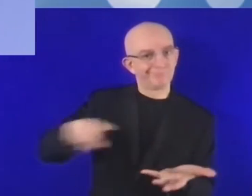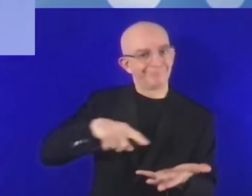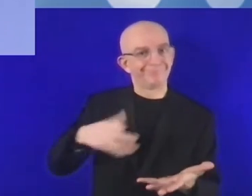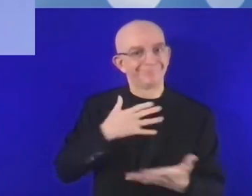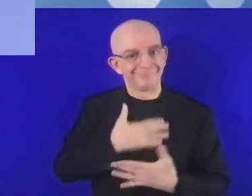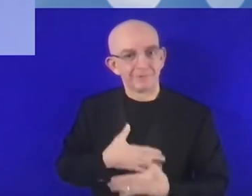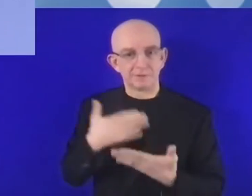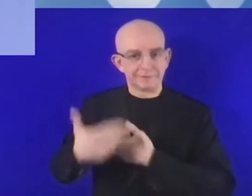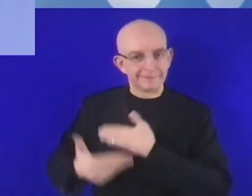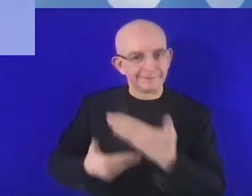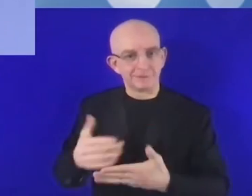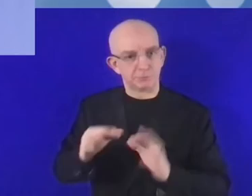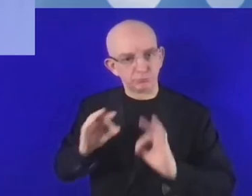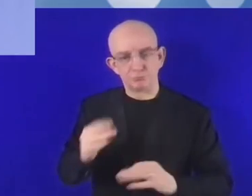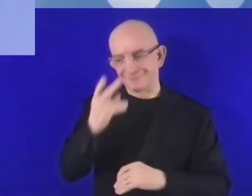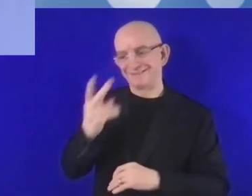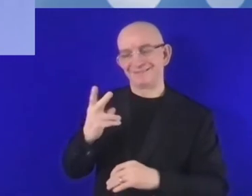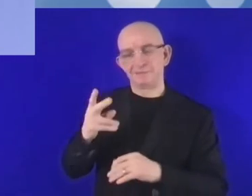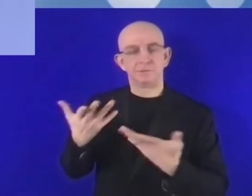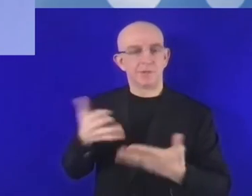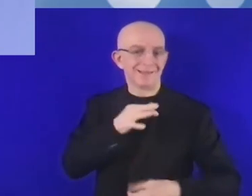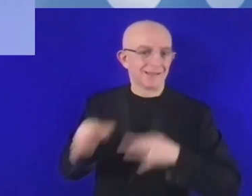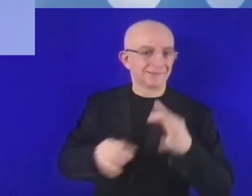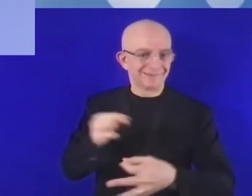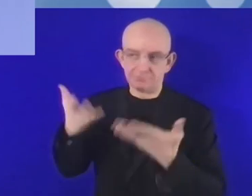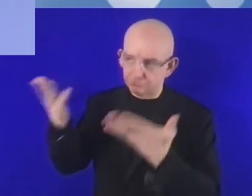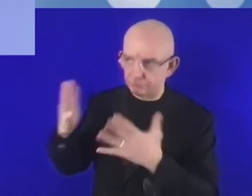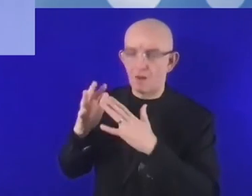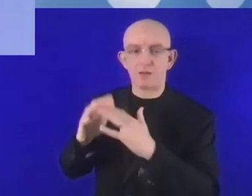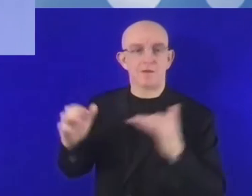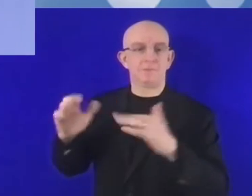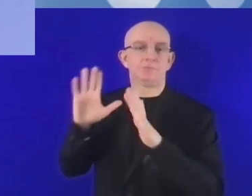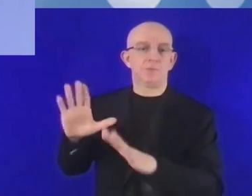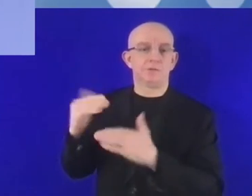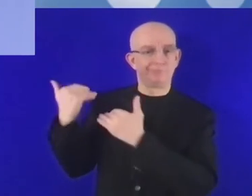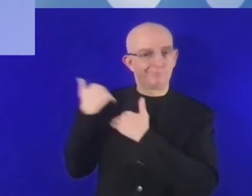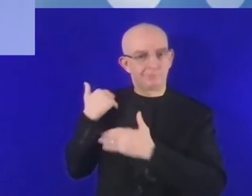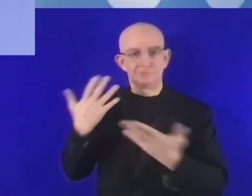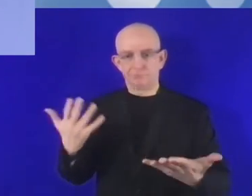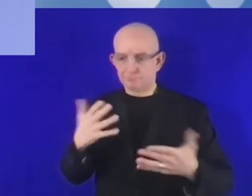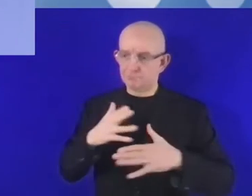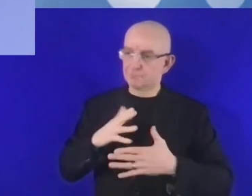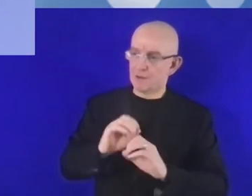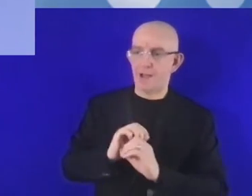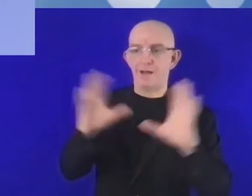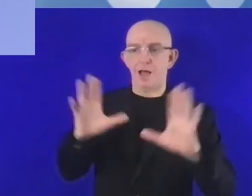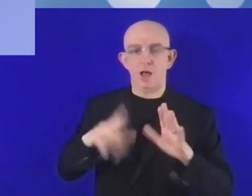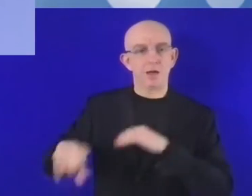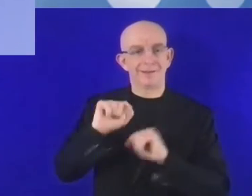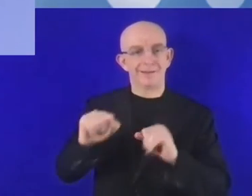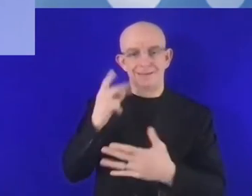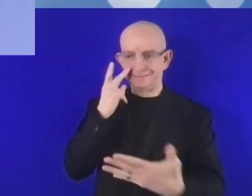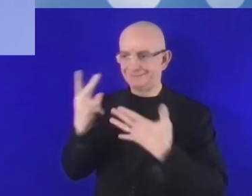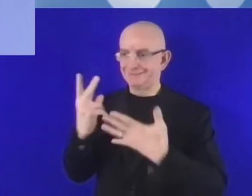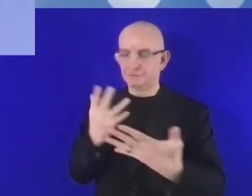So if it's an expensive data, so we have to be transparent towards the data. As you know, different